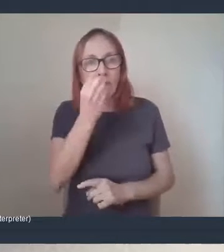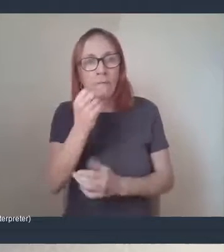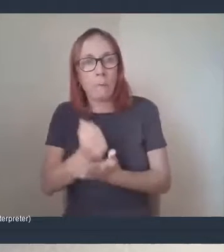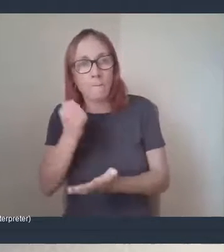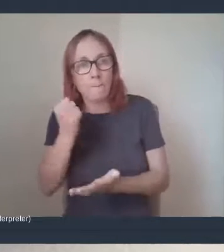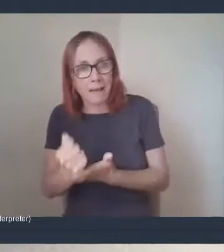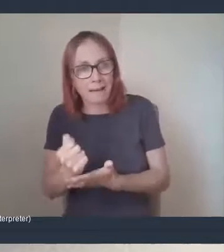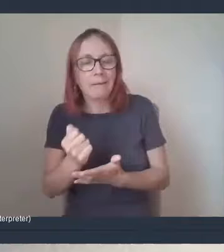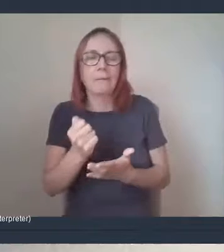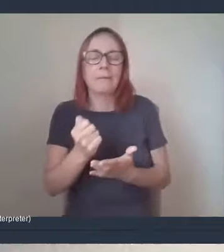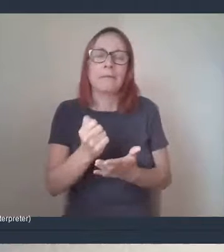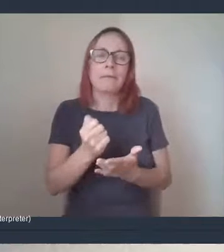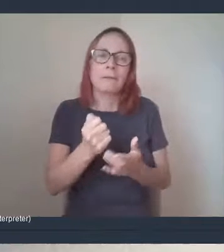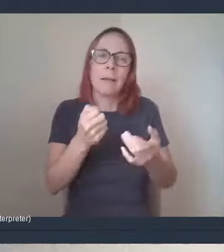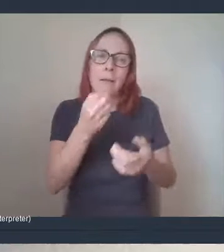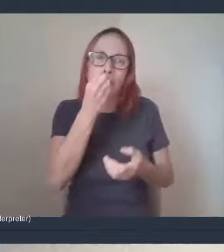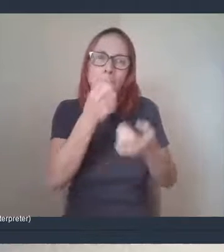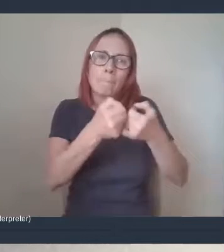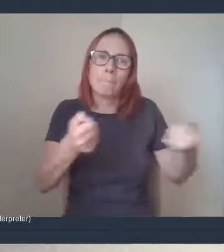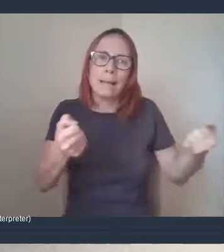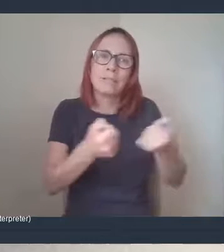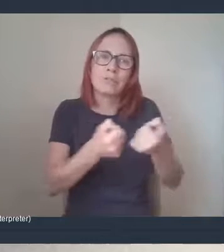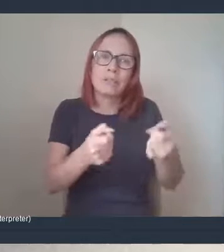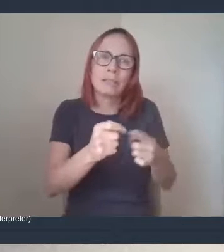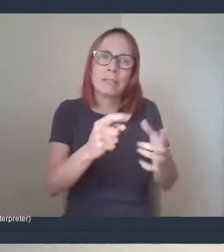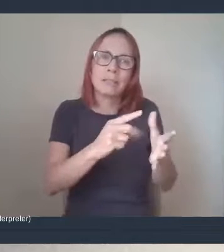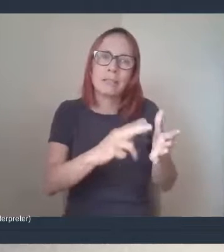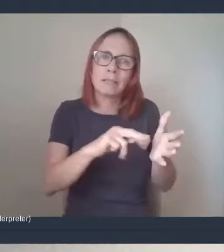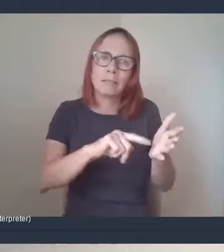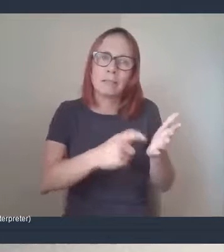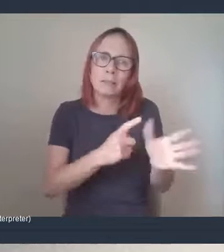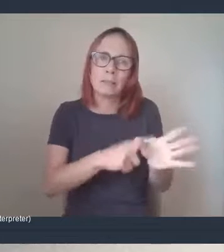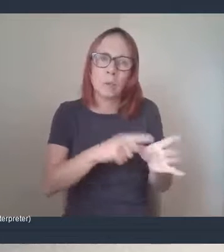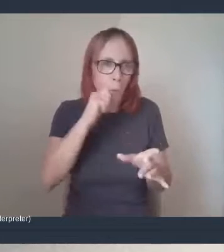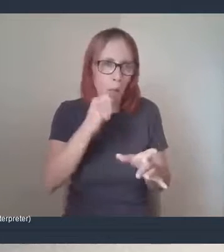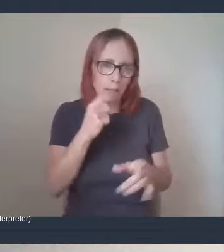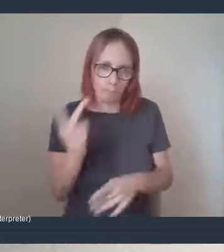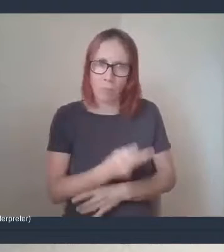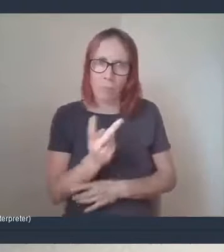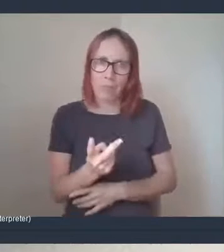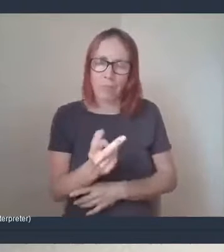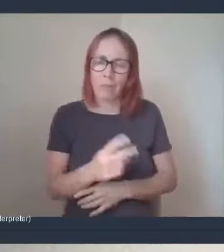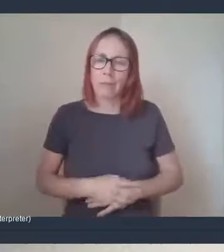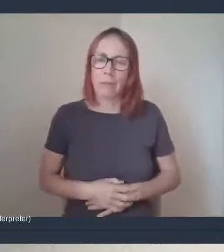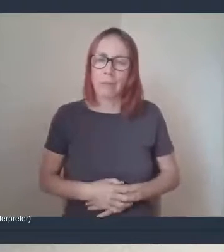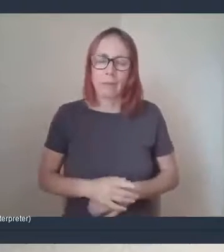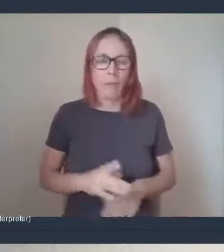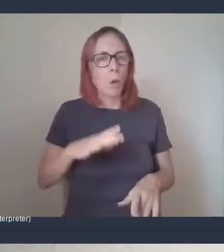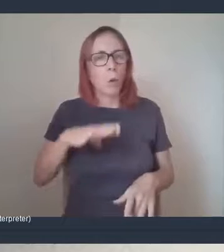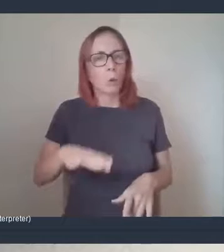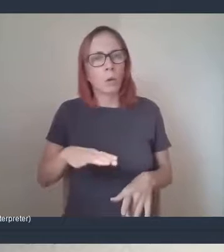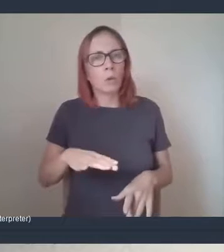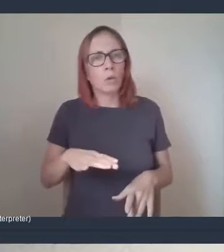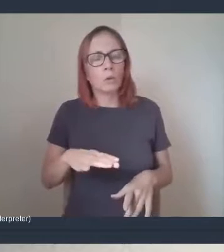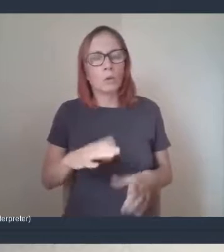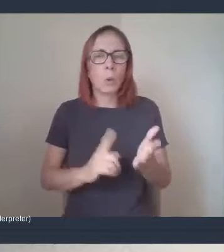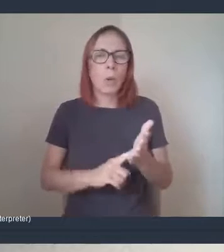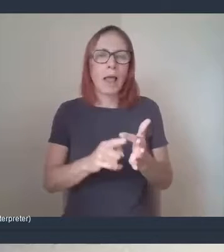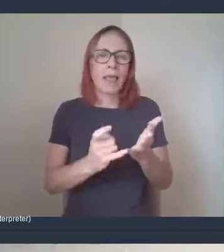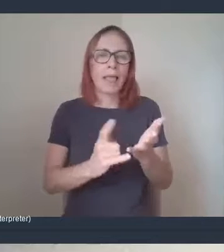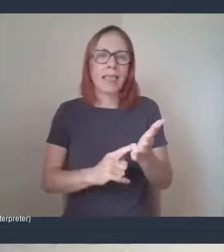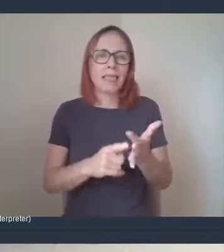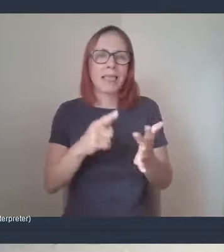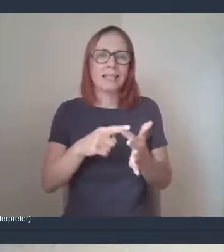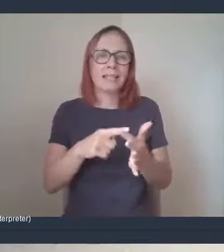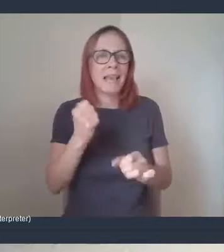scale and we'll be doing other things within the community. A miss to bring back Lesley Galla and have like a really